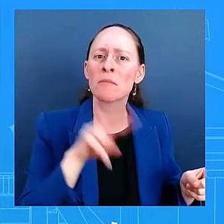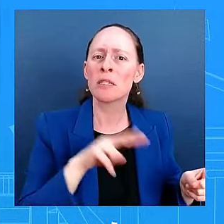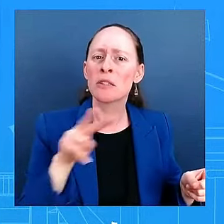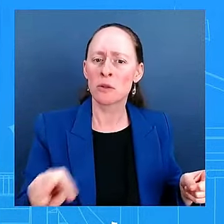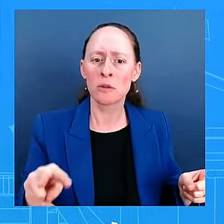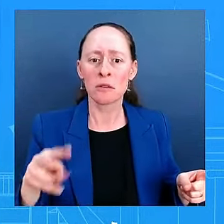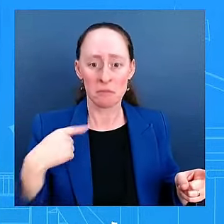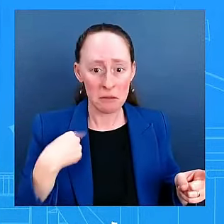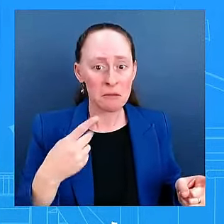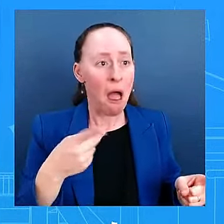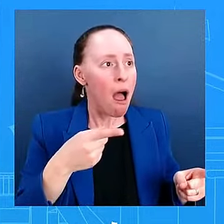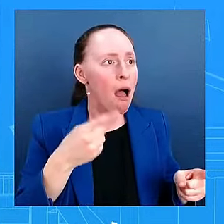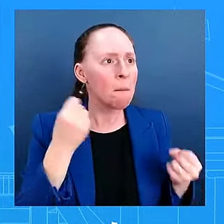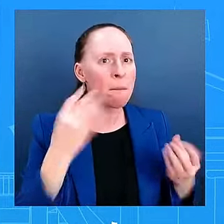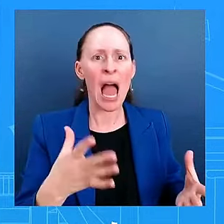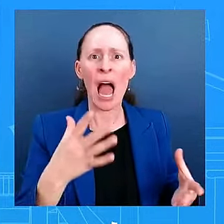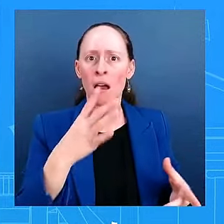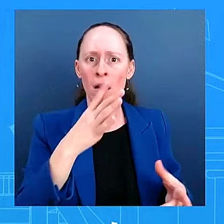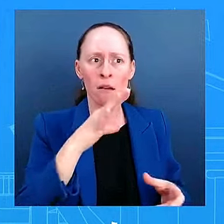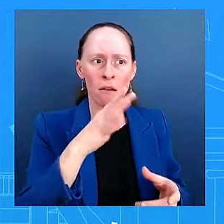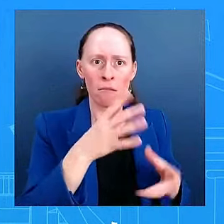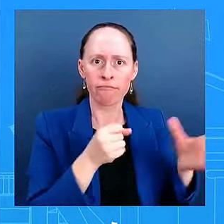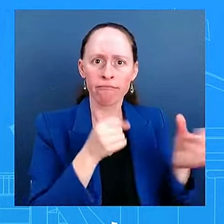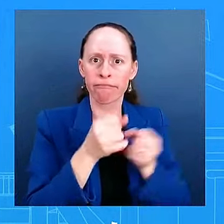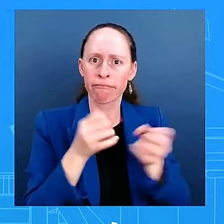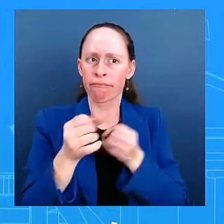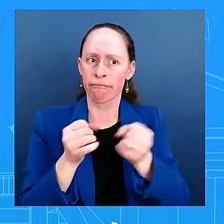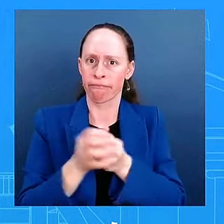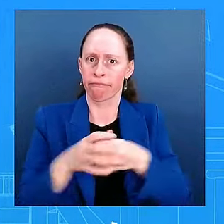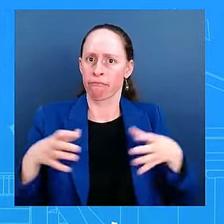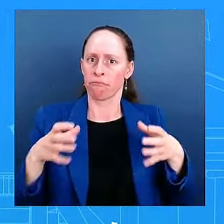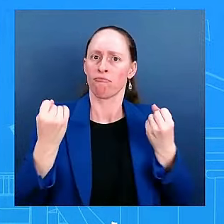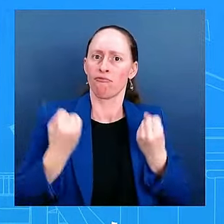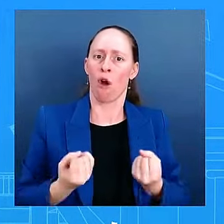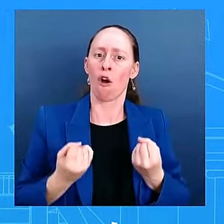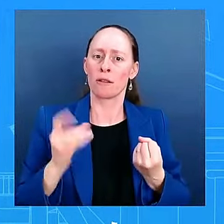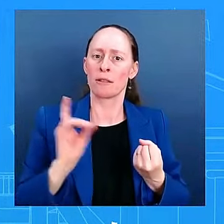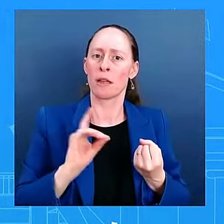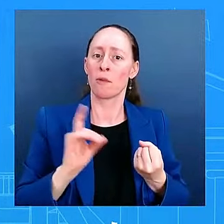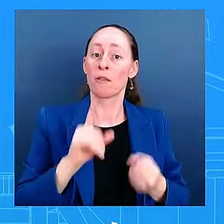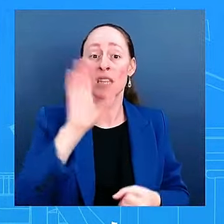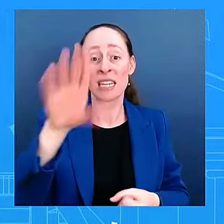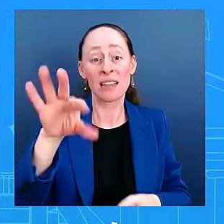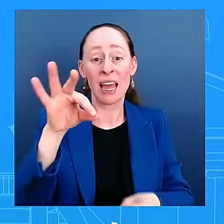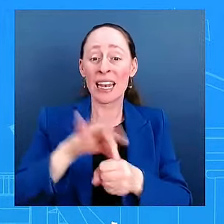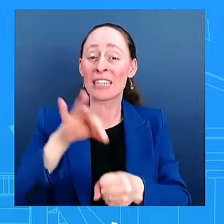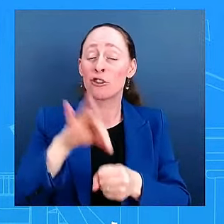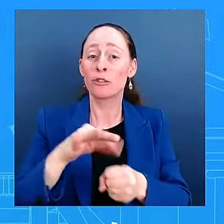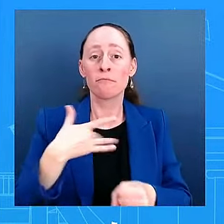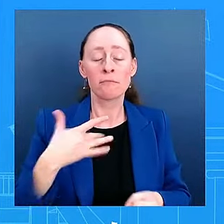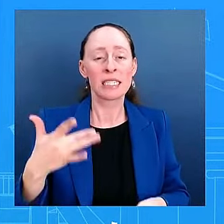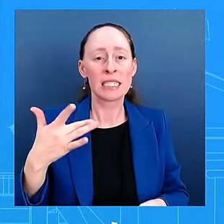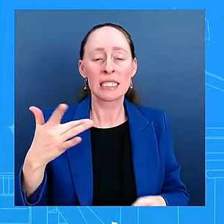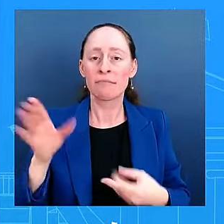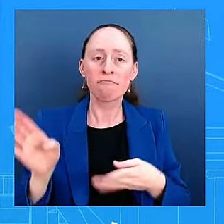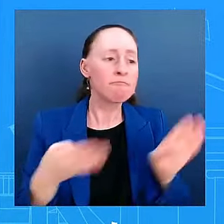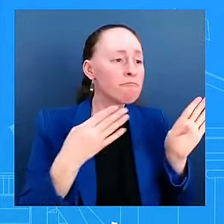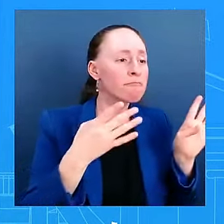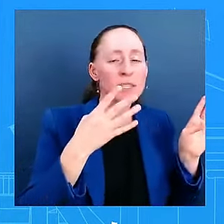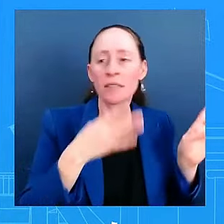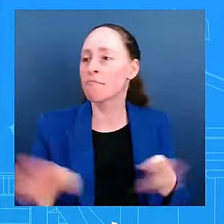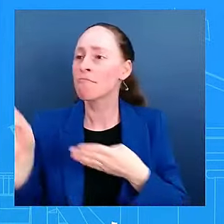this is how elections are. This is. It ebbs and flows. You win, you lose. And this is where we are today.